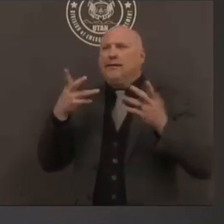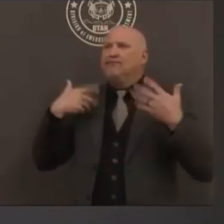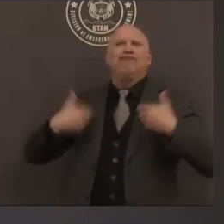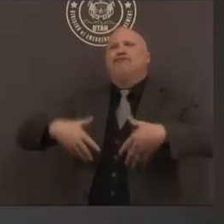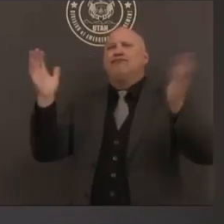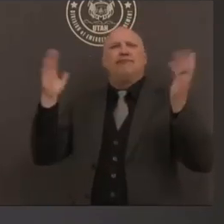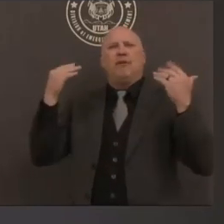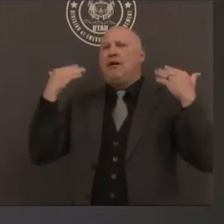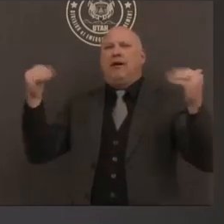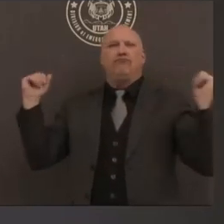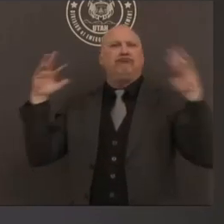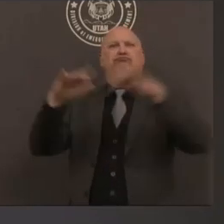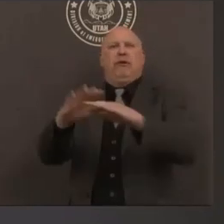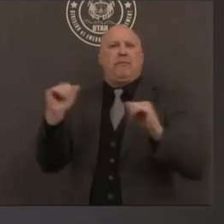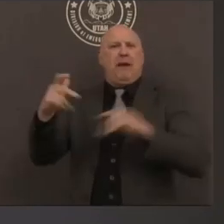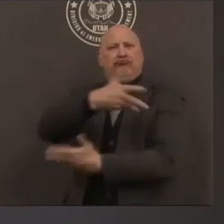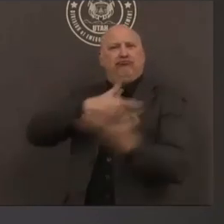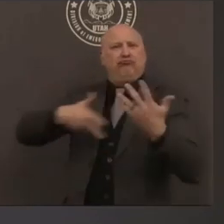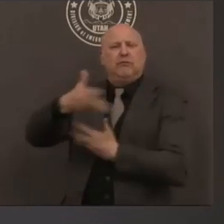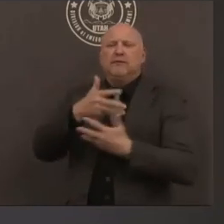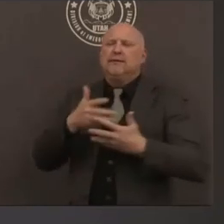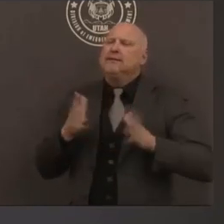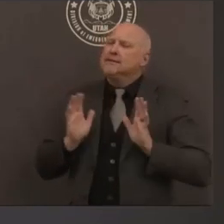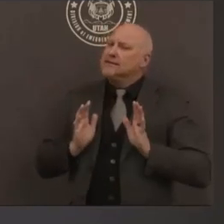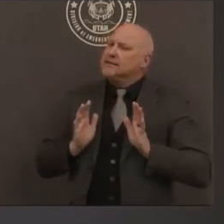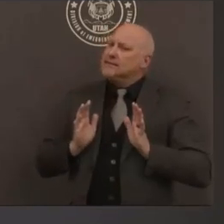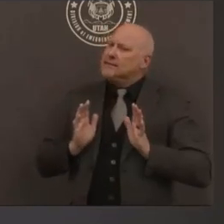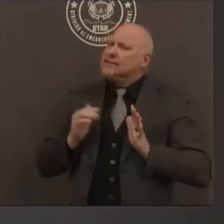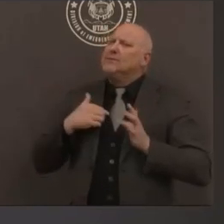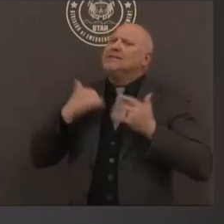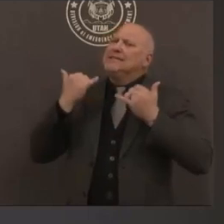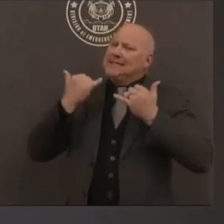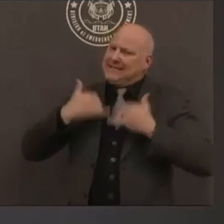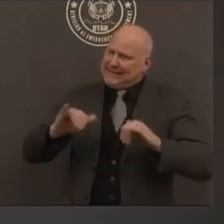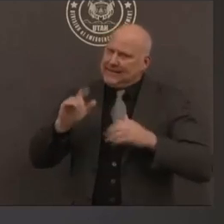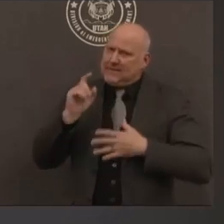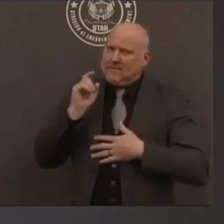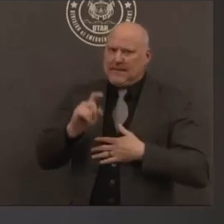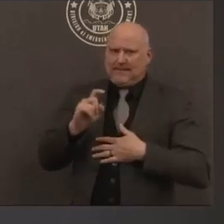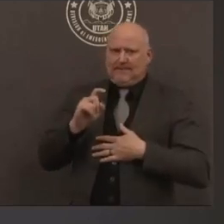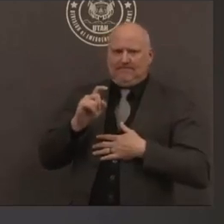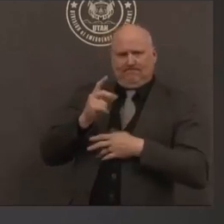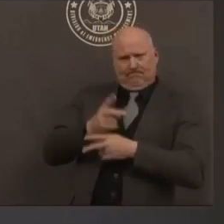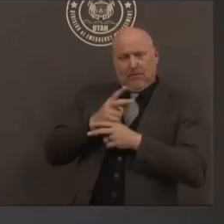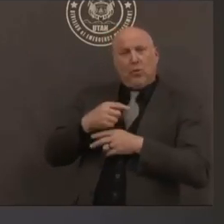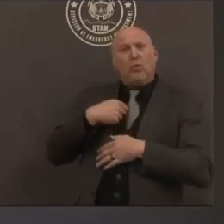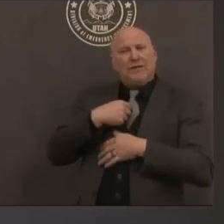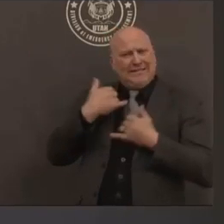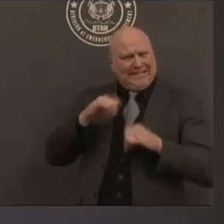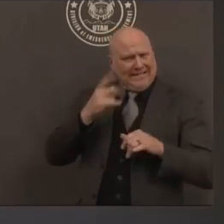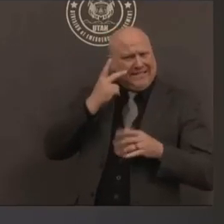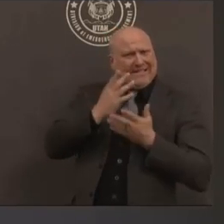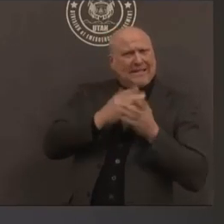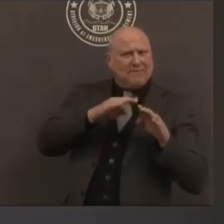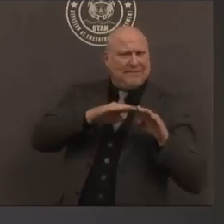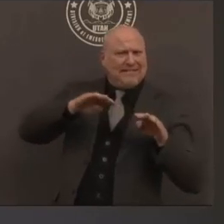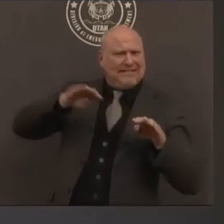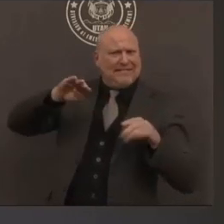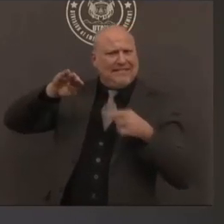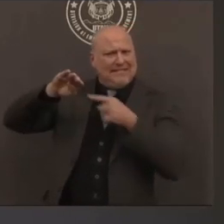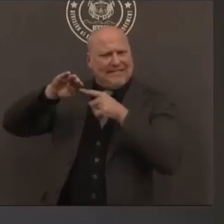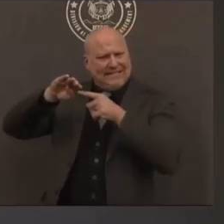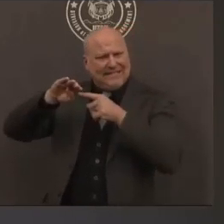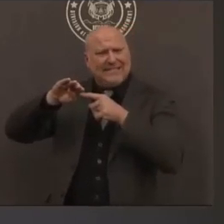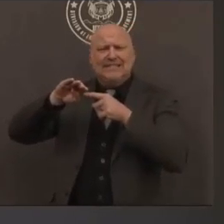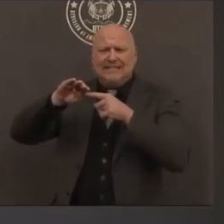the event that we are you know identifying additional cases as you say or start to see a surge on our health care capacity we can quickly implement those social